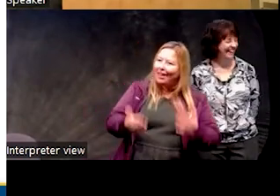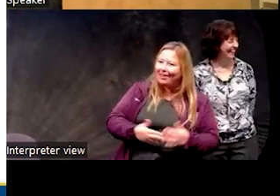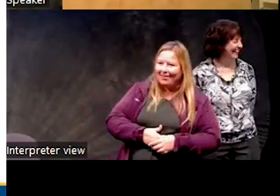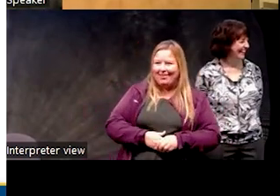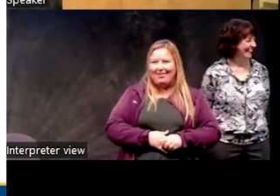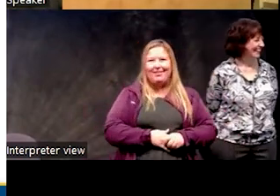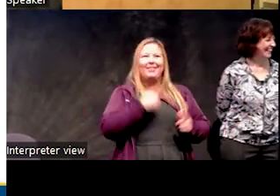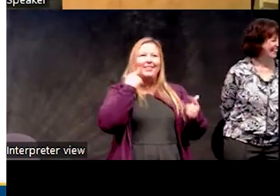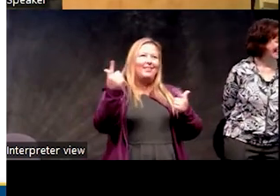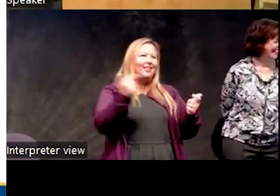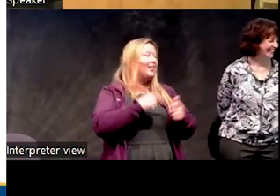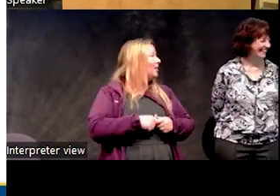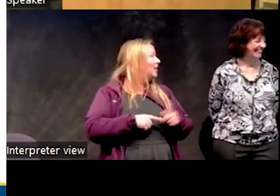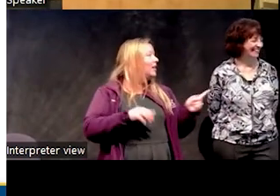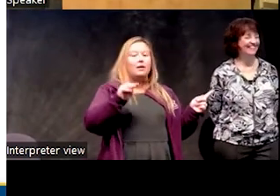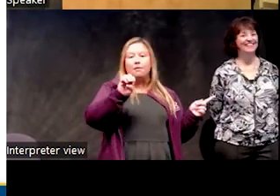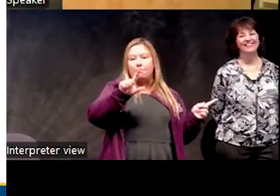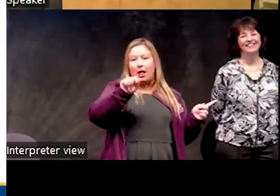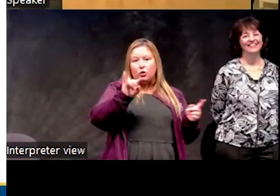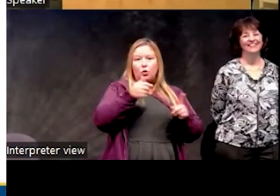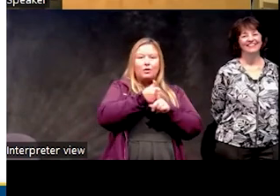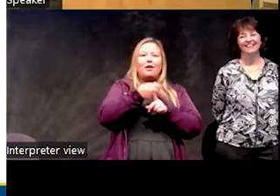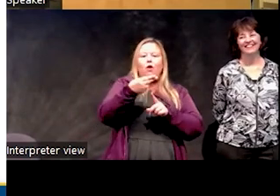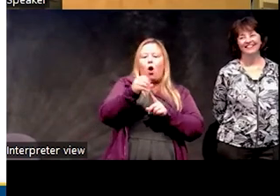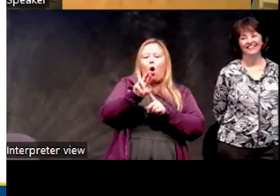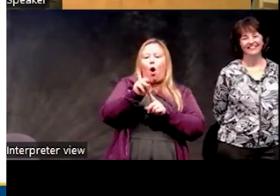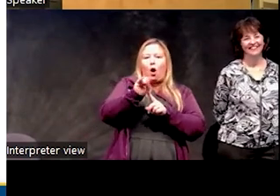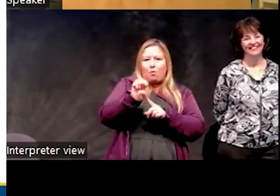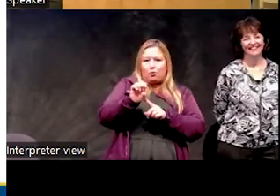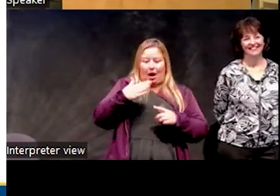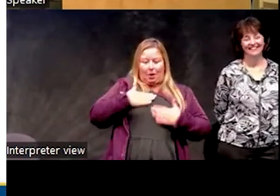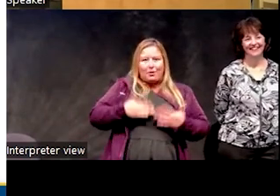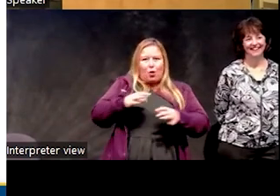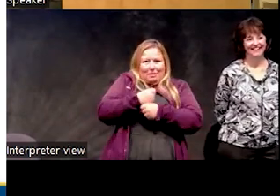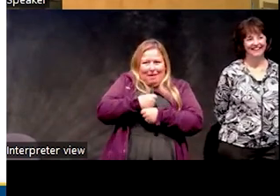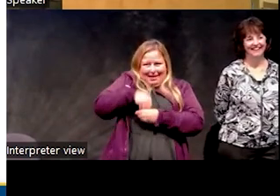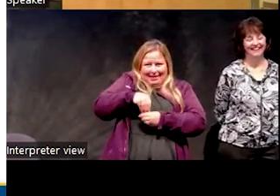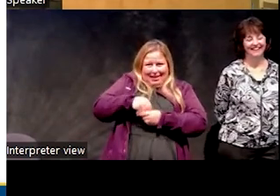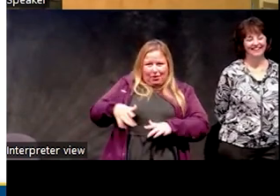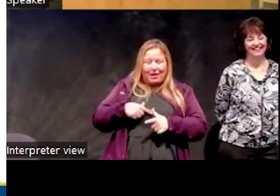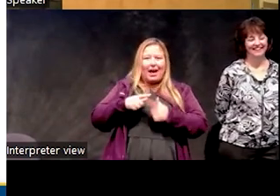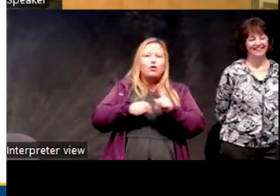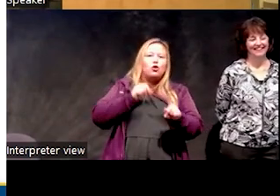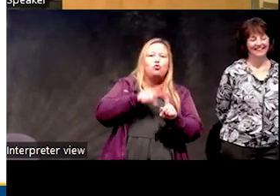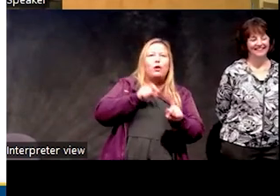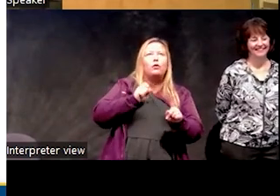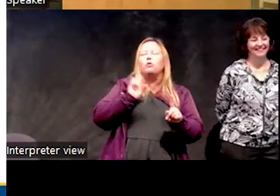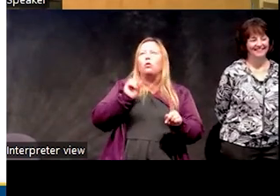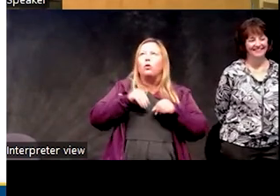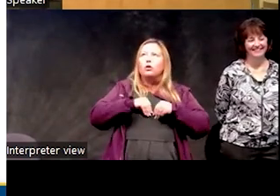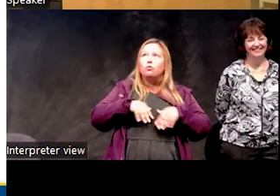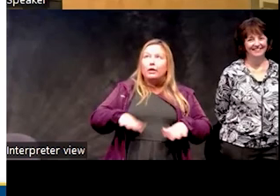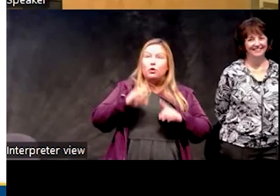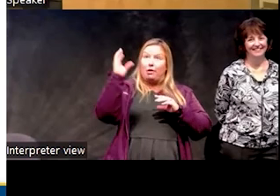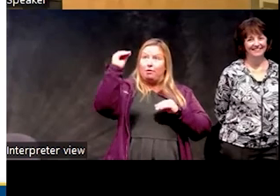Just one other thing about melatonin. It's a hormone. Our bodies make it. And it basically it's triggered by, or it's released